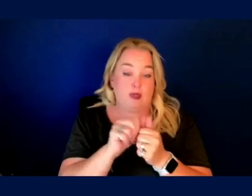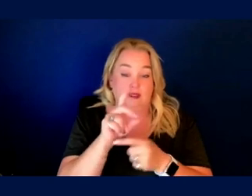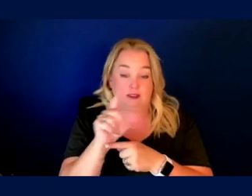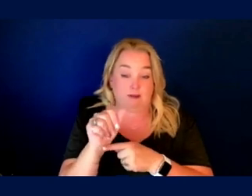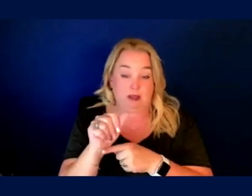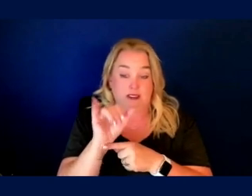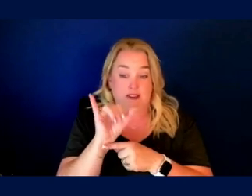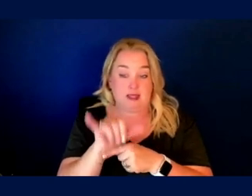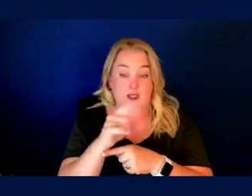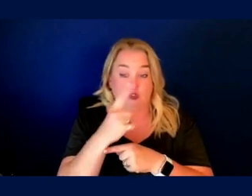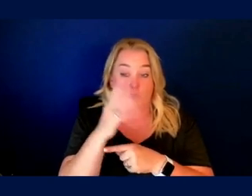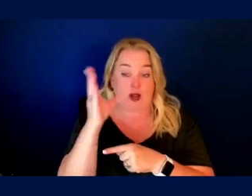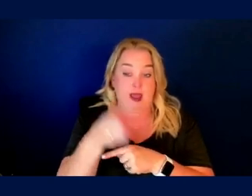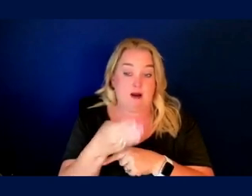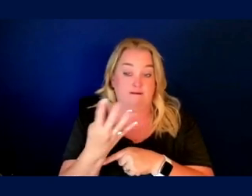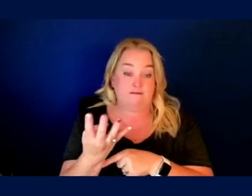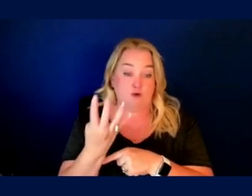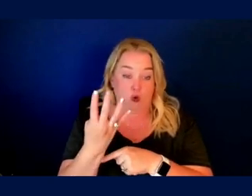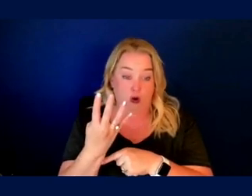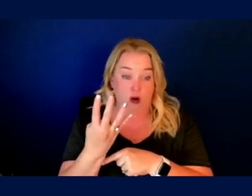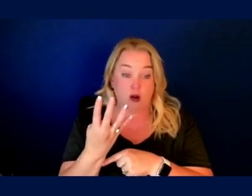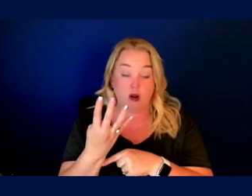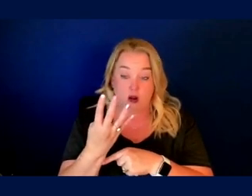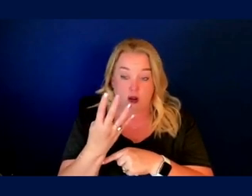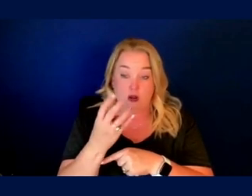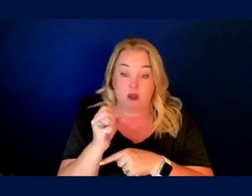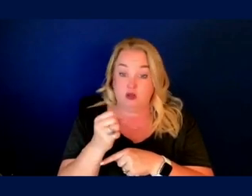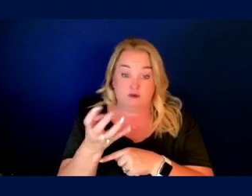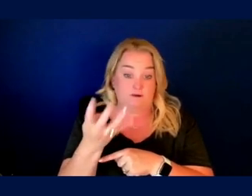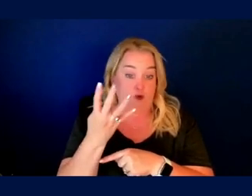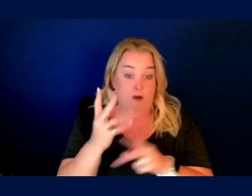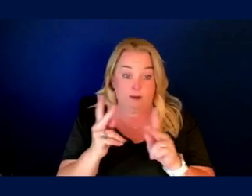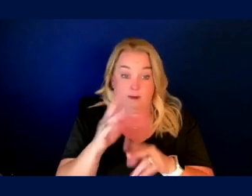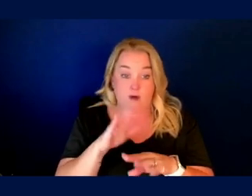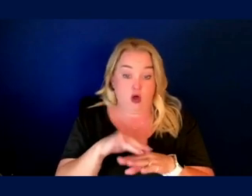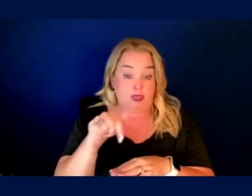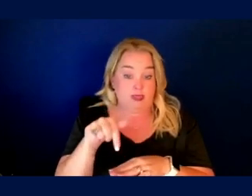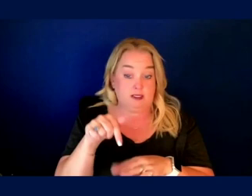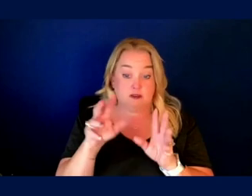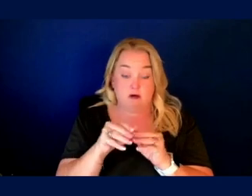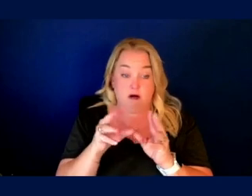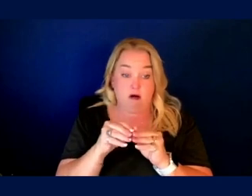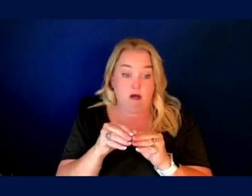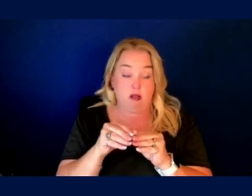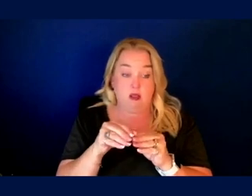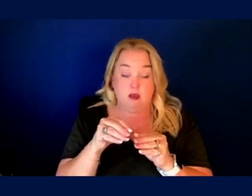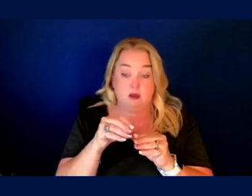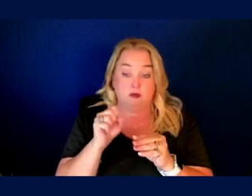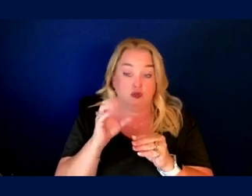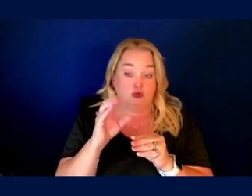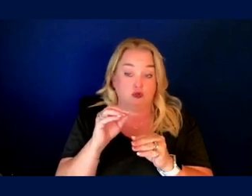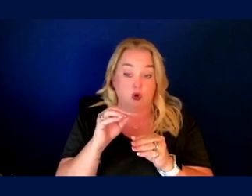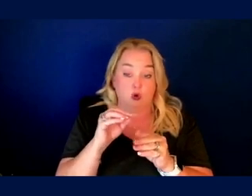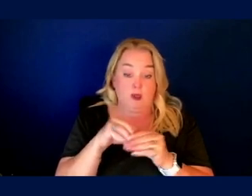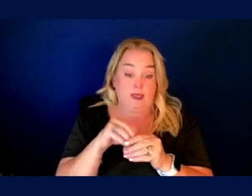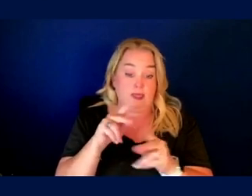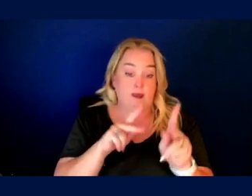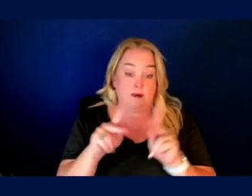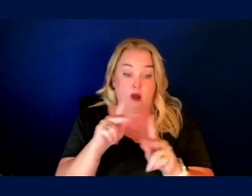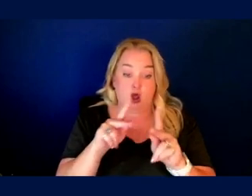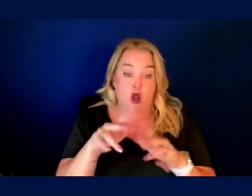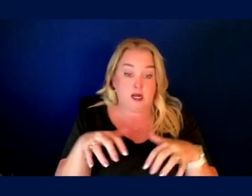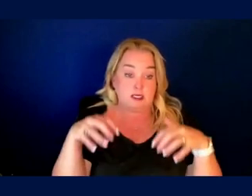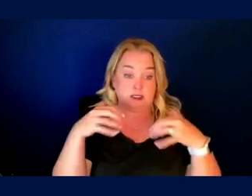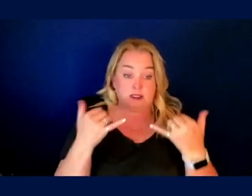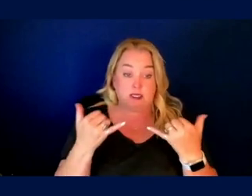four, do you know more than there's four people on this call? There's more than four people on this, you know, in this meeting in our audience today, disabled